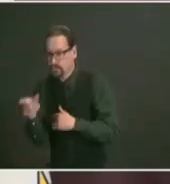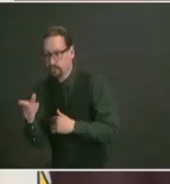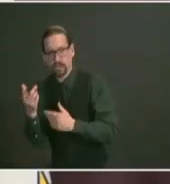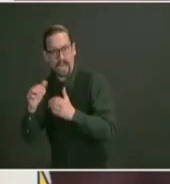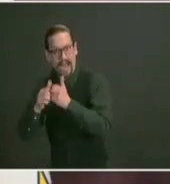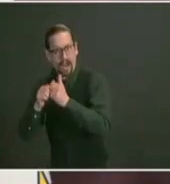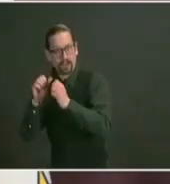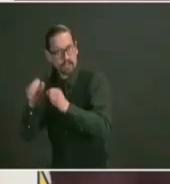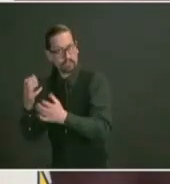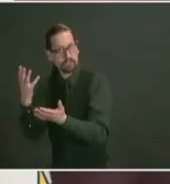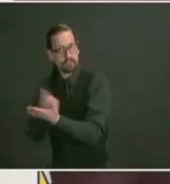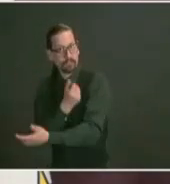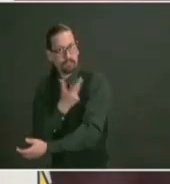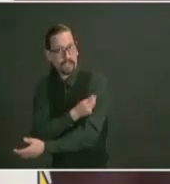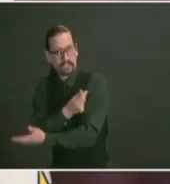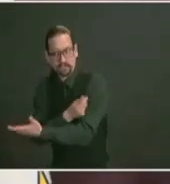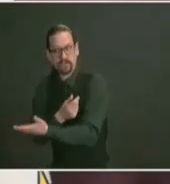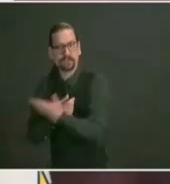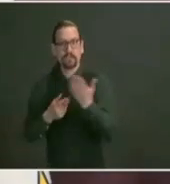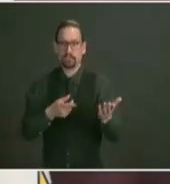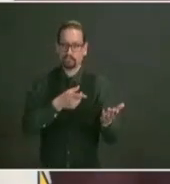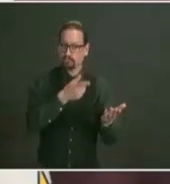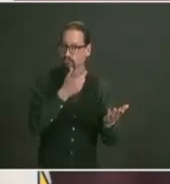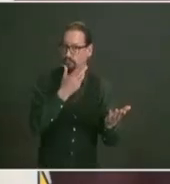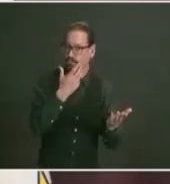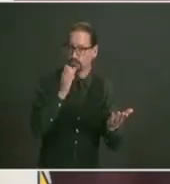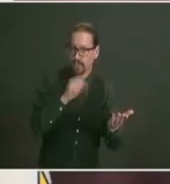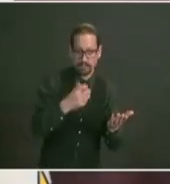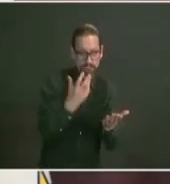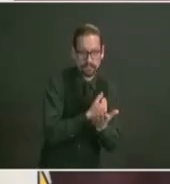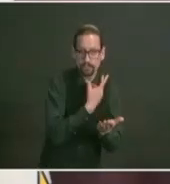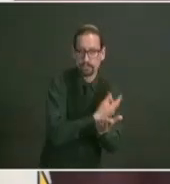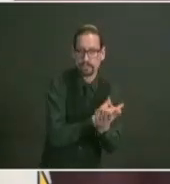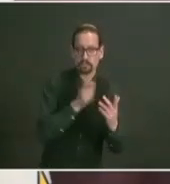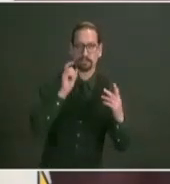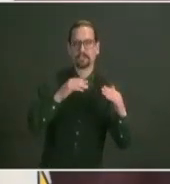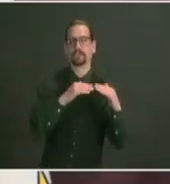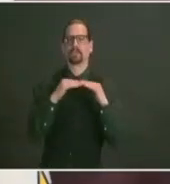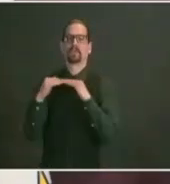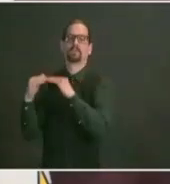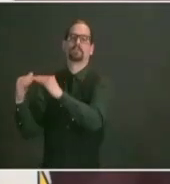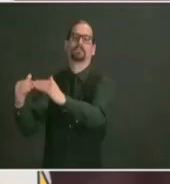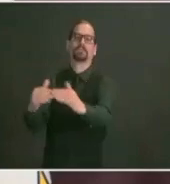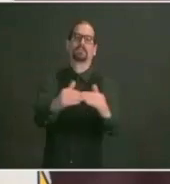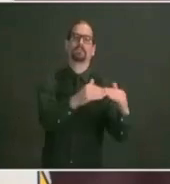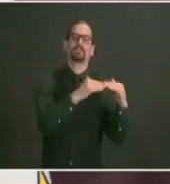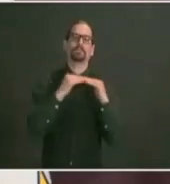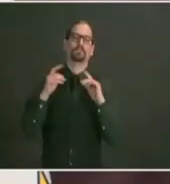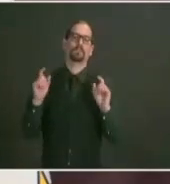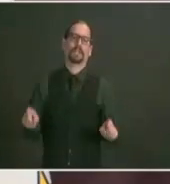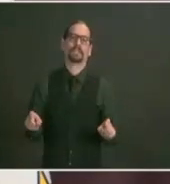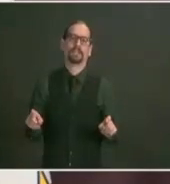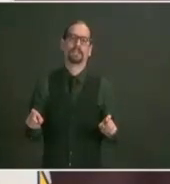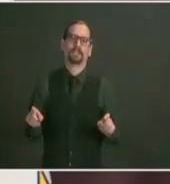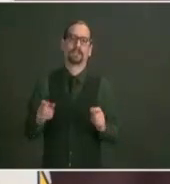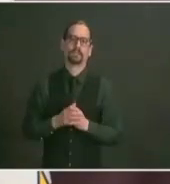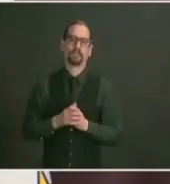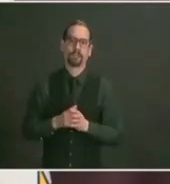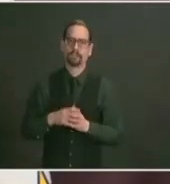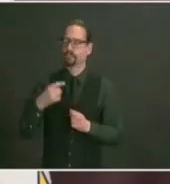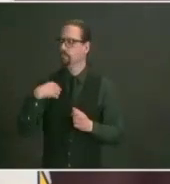to advance on we will get to that point we won't give up in continuing